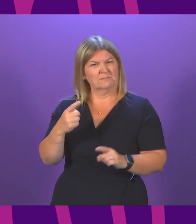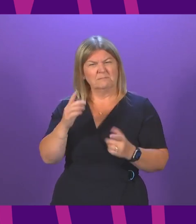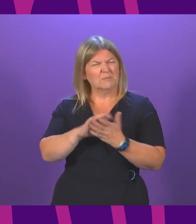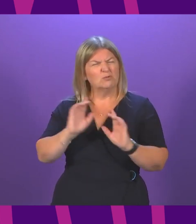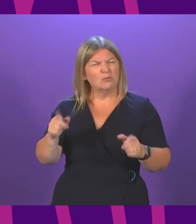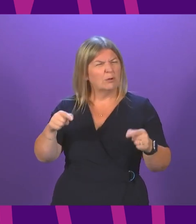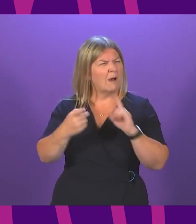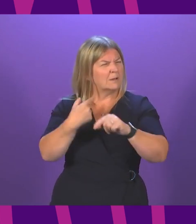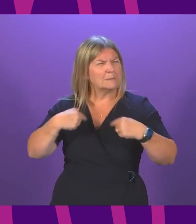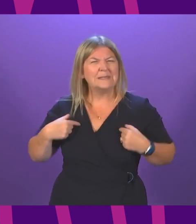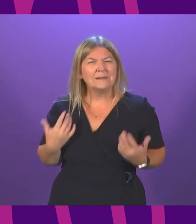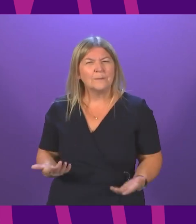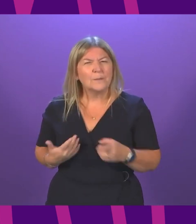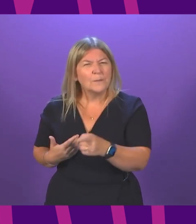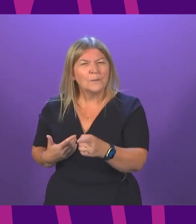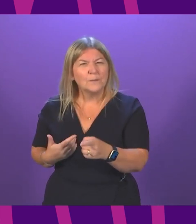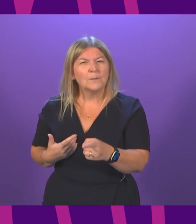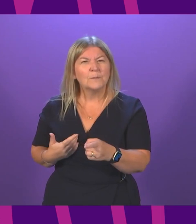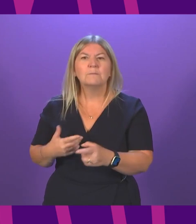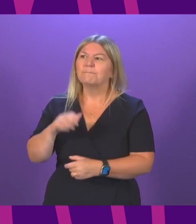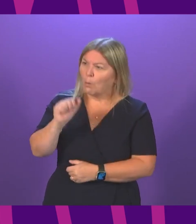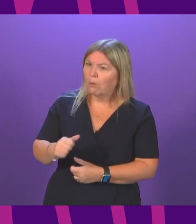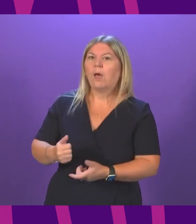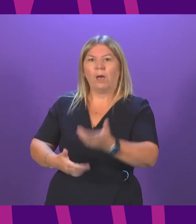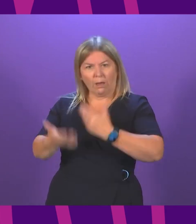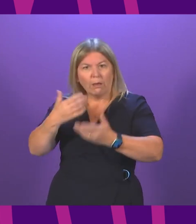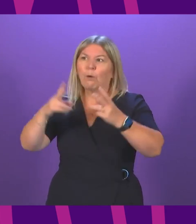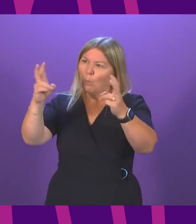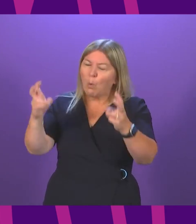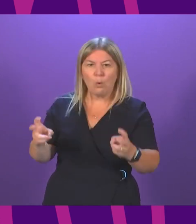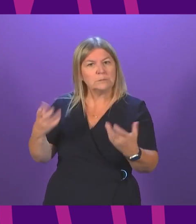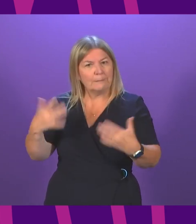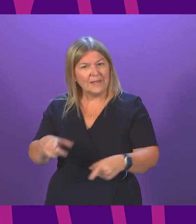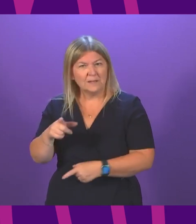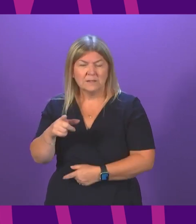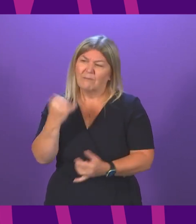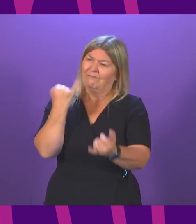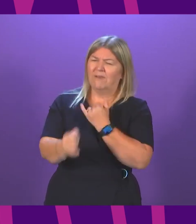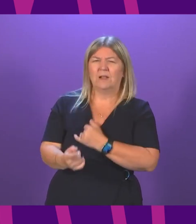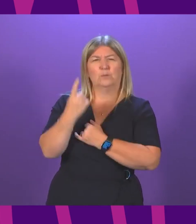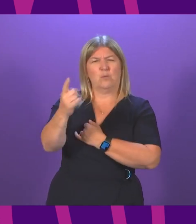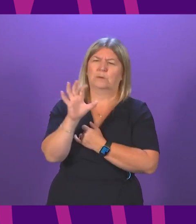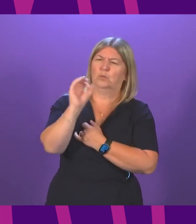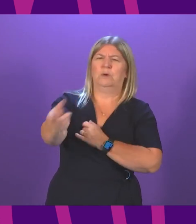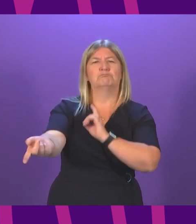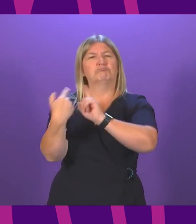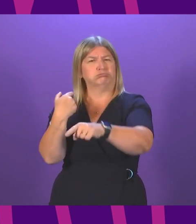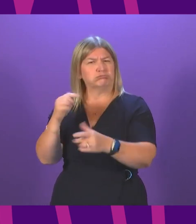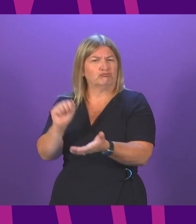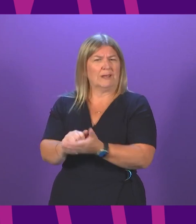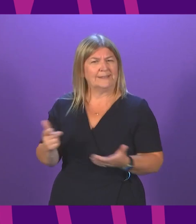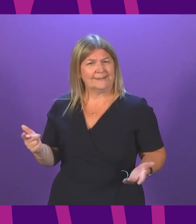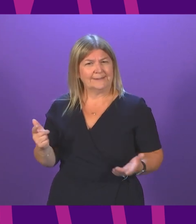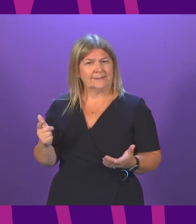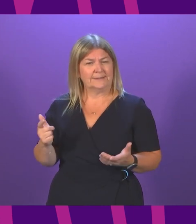views on COVID passports, but she has been simply failed to answer a single question about what that will mean for businesses